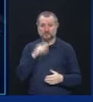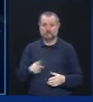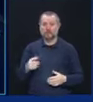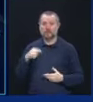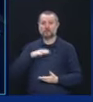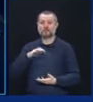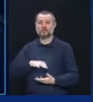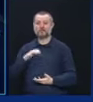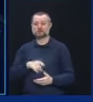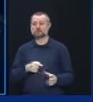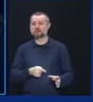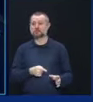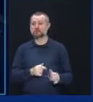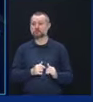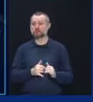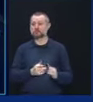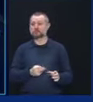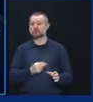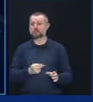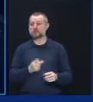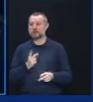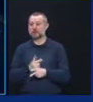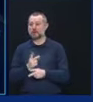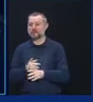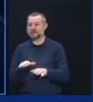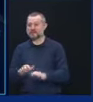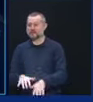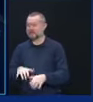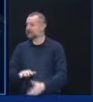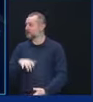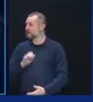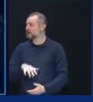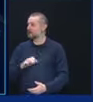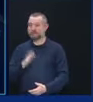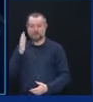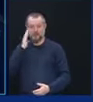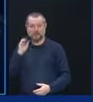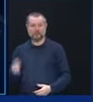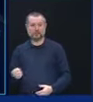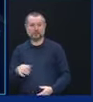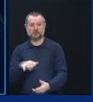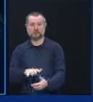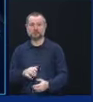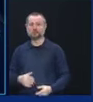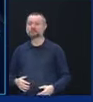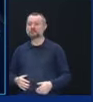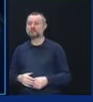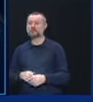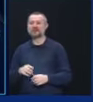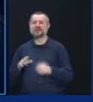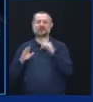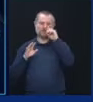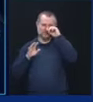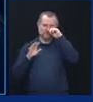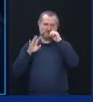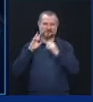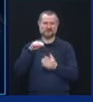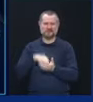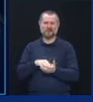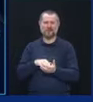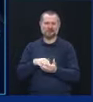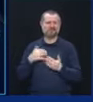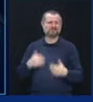squeezing a bag to keep them alive. That's what happens when you have 37,000 patients intubated. I'm telling you from